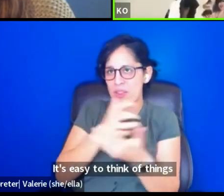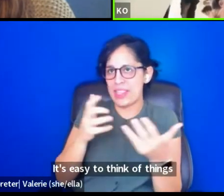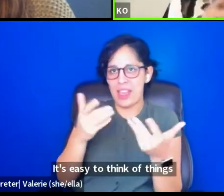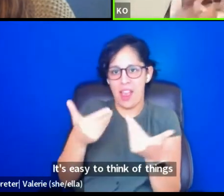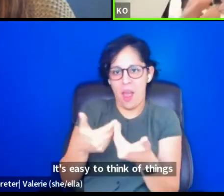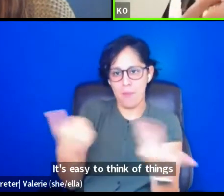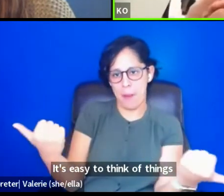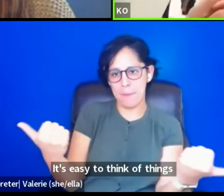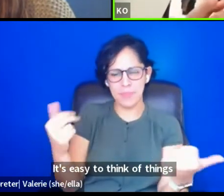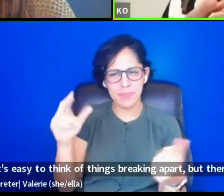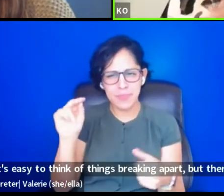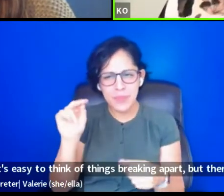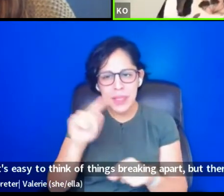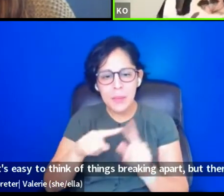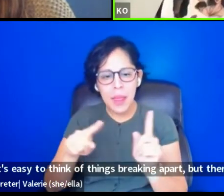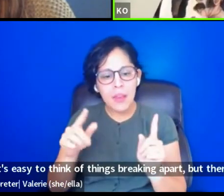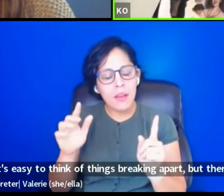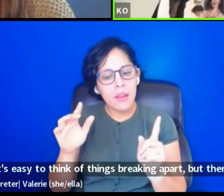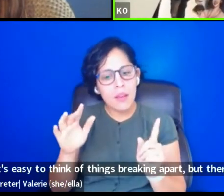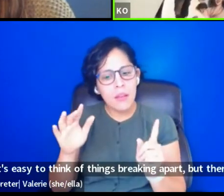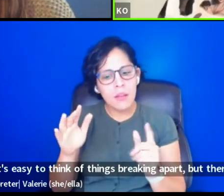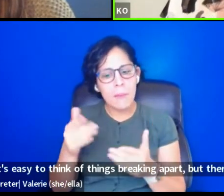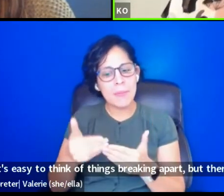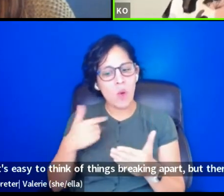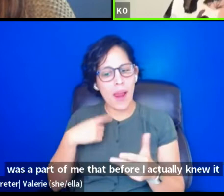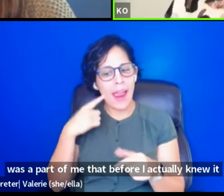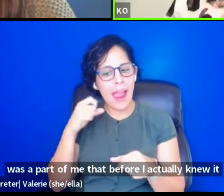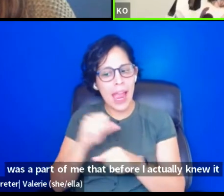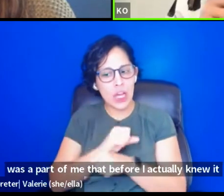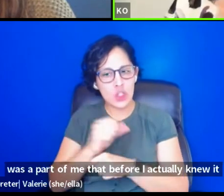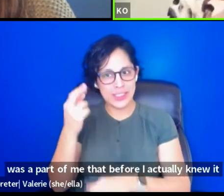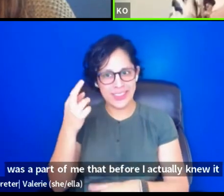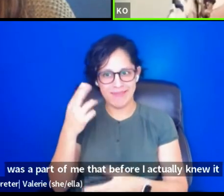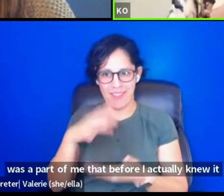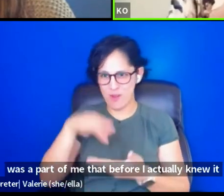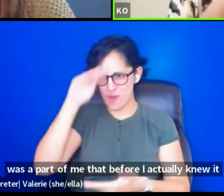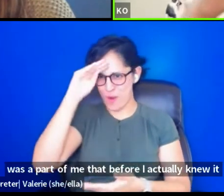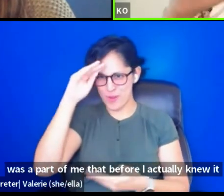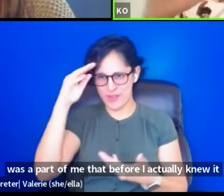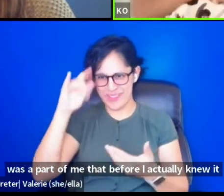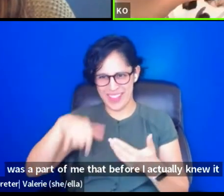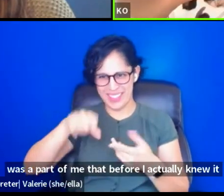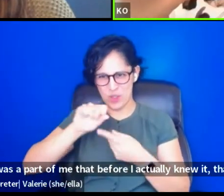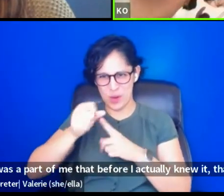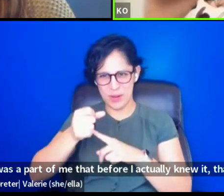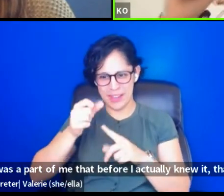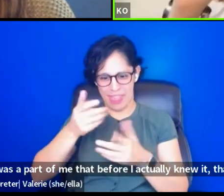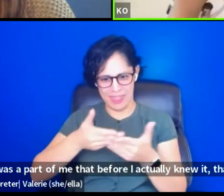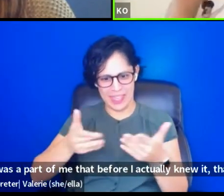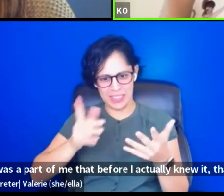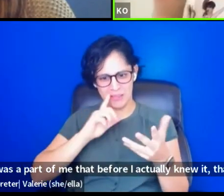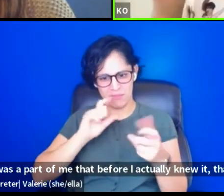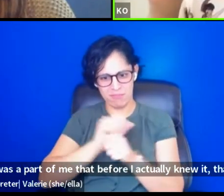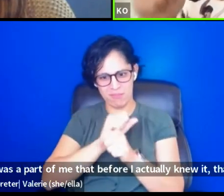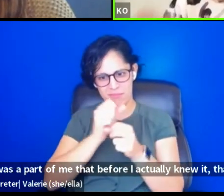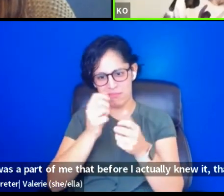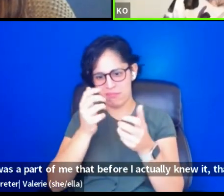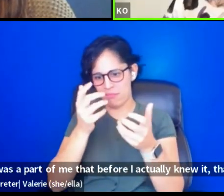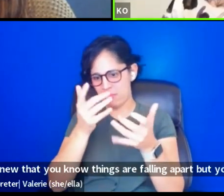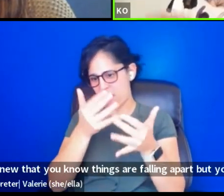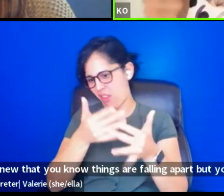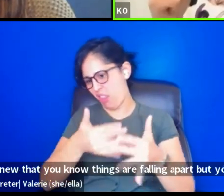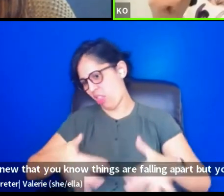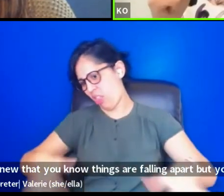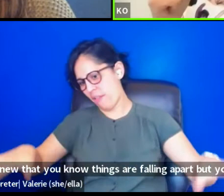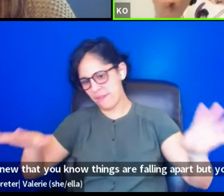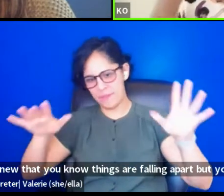but there was a part of me that before I actually knew it, that knew that, you know, things are falling apart, but you have to get to the place where